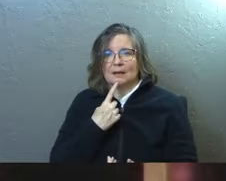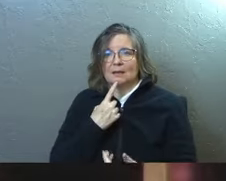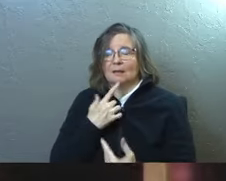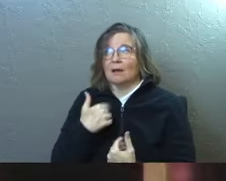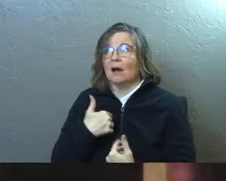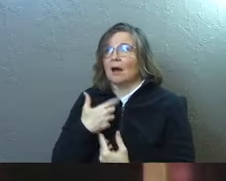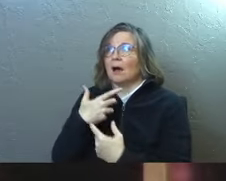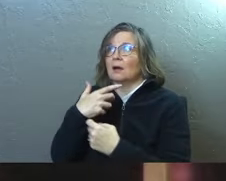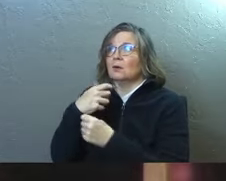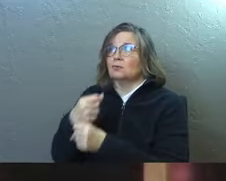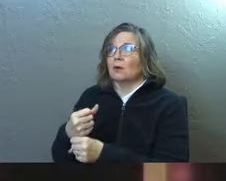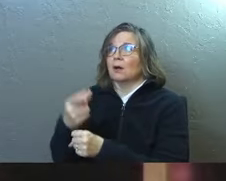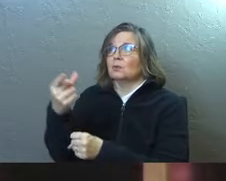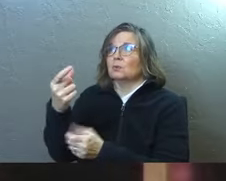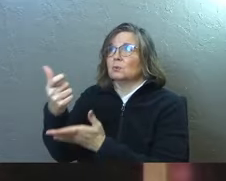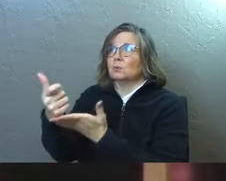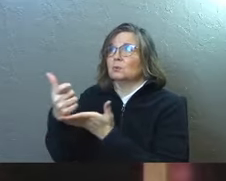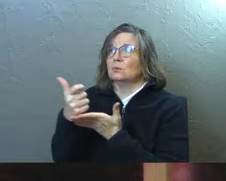I trust you.